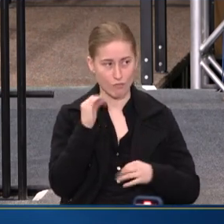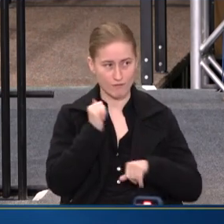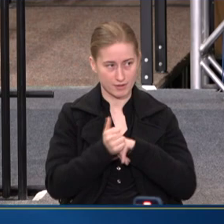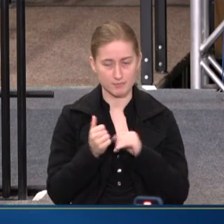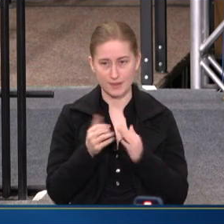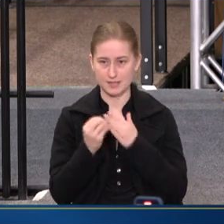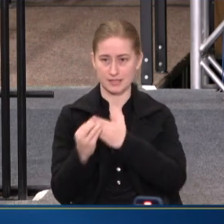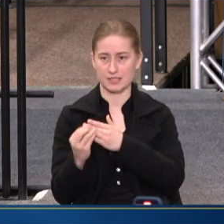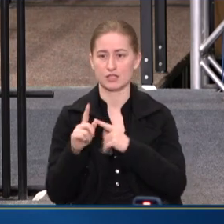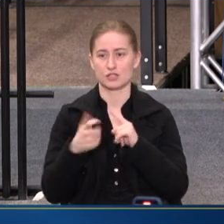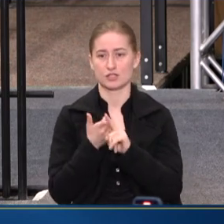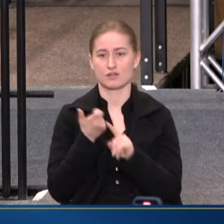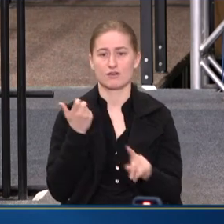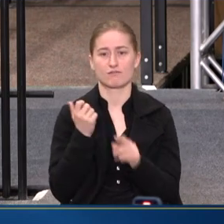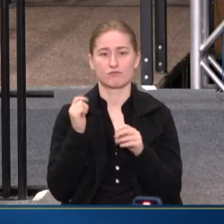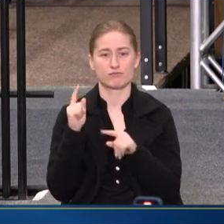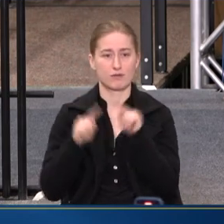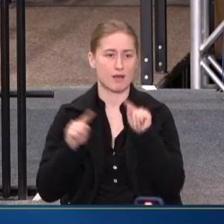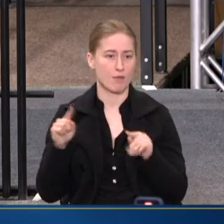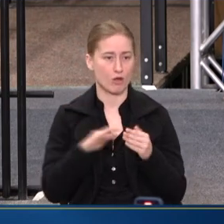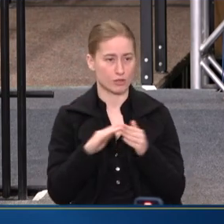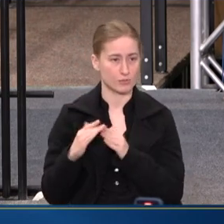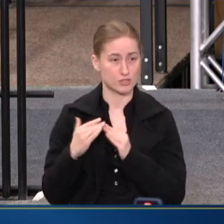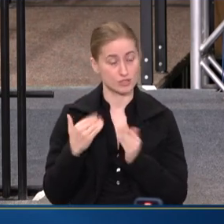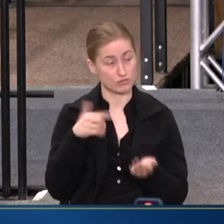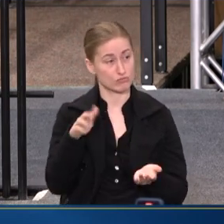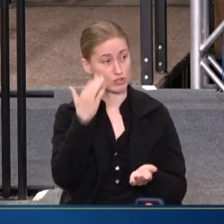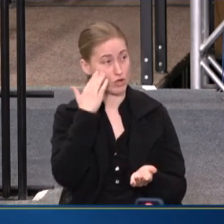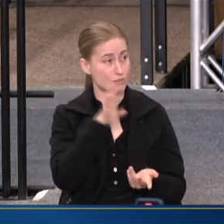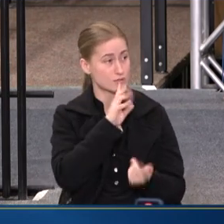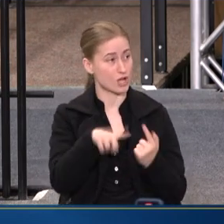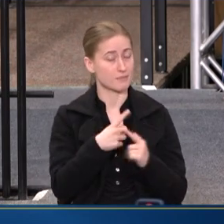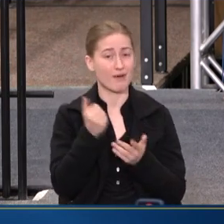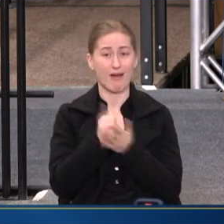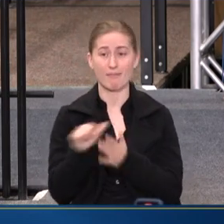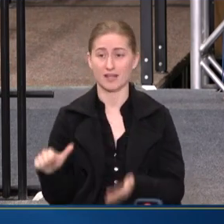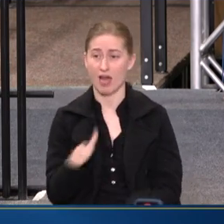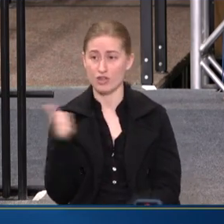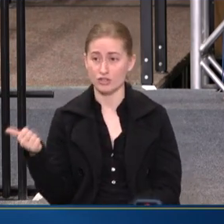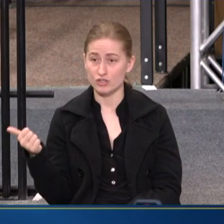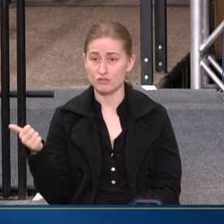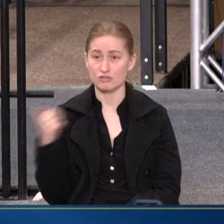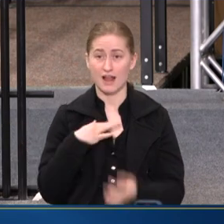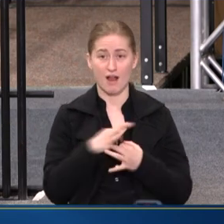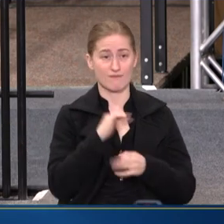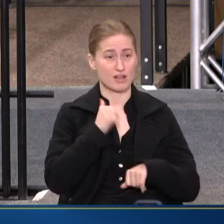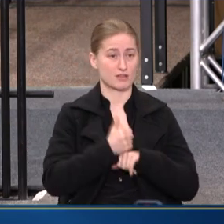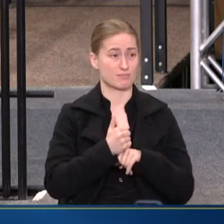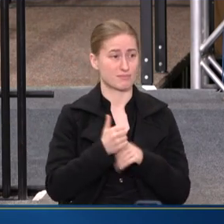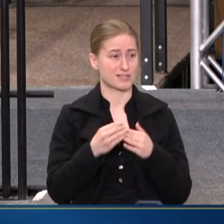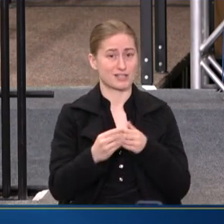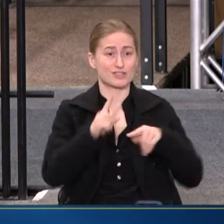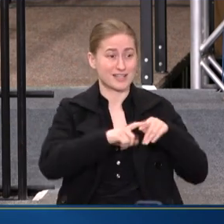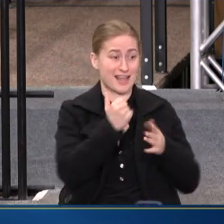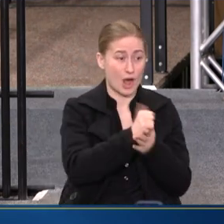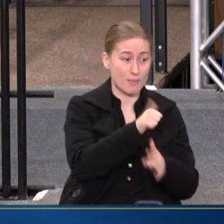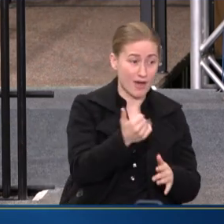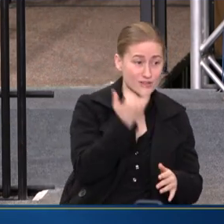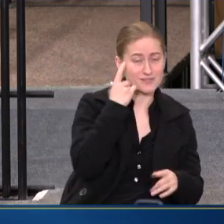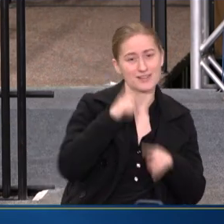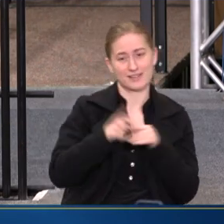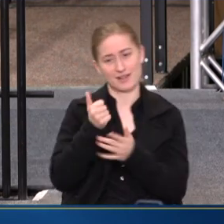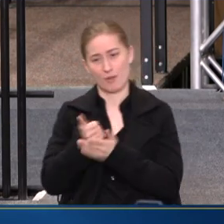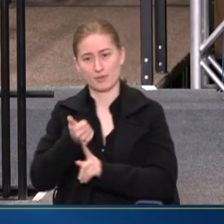LEADERS FROM ALL COMMUNITIES. AS WE KNOW, WE TALK ABOUT HELPING OTHERS. OUR FAITH-BASED LEADERS CAN'T HELP OTHERS UNLESS THEY HELP